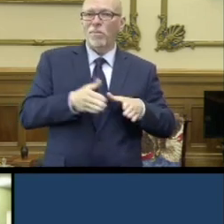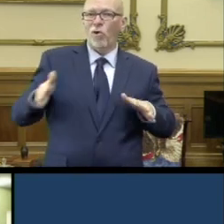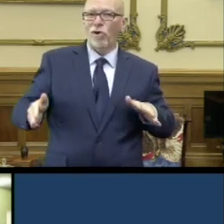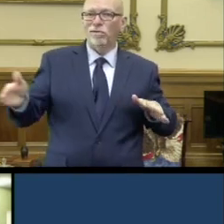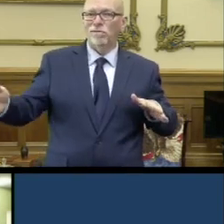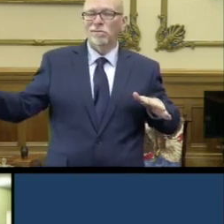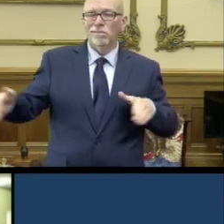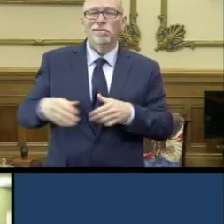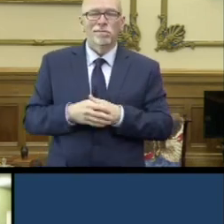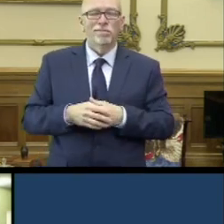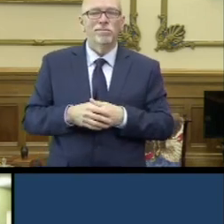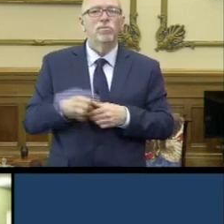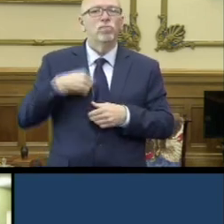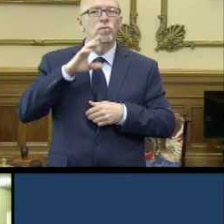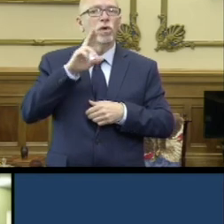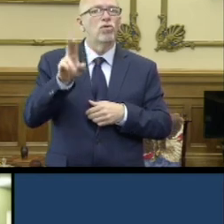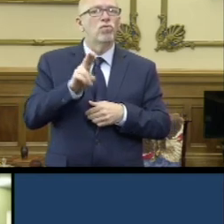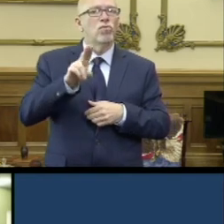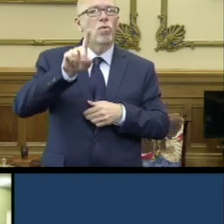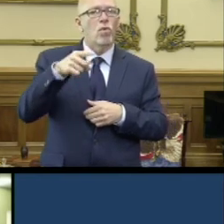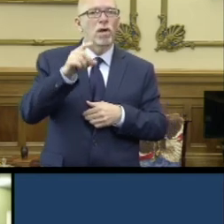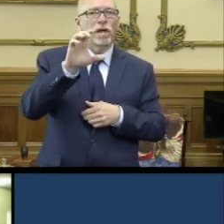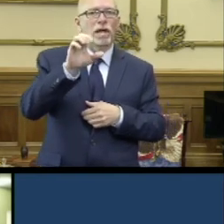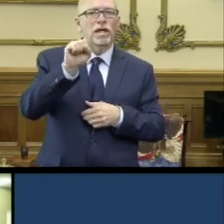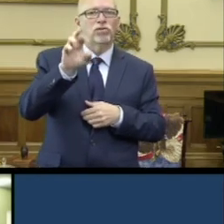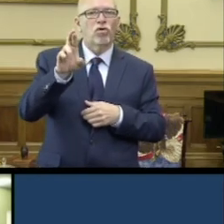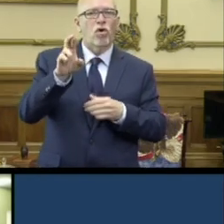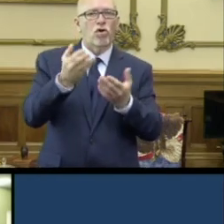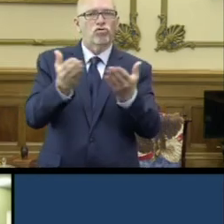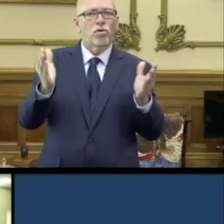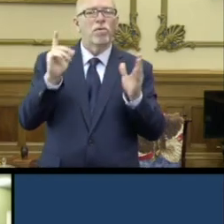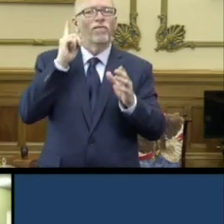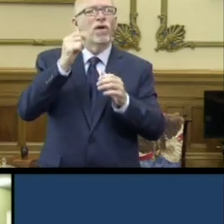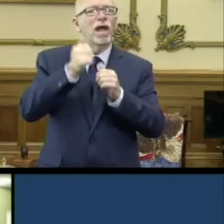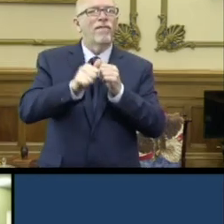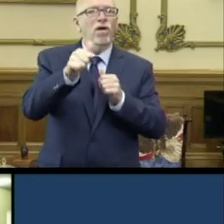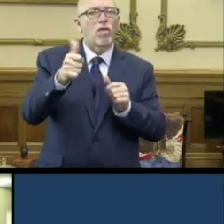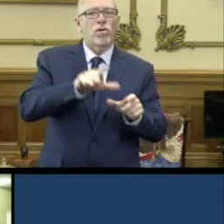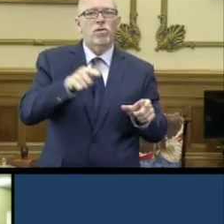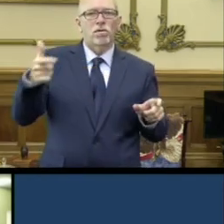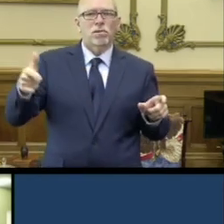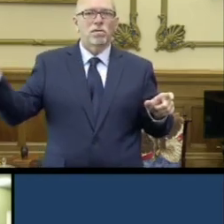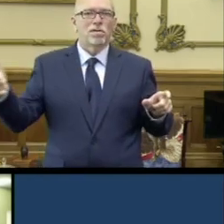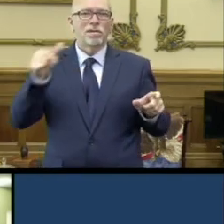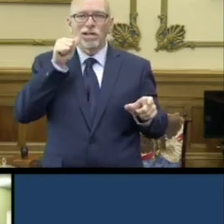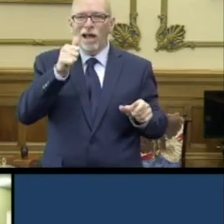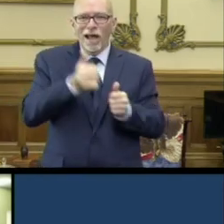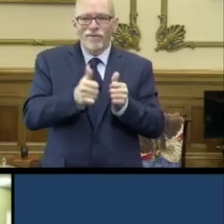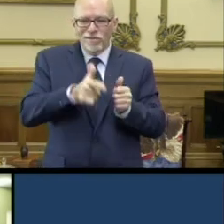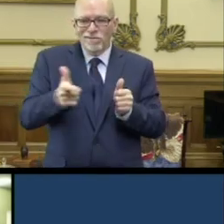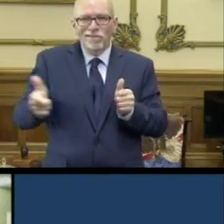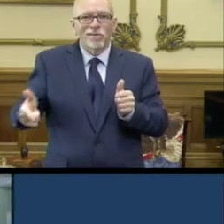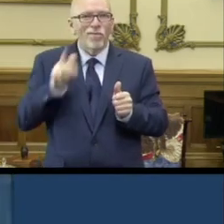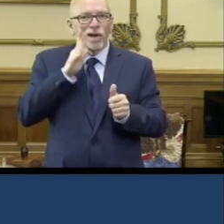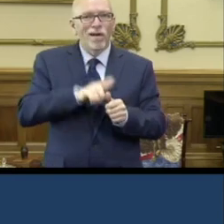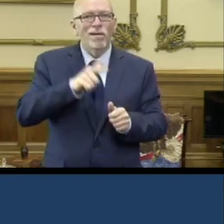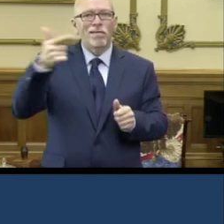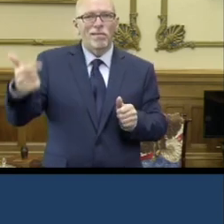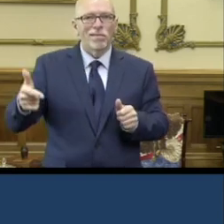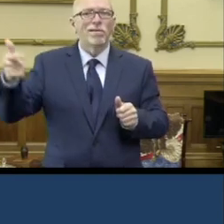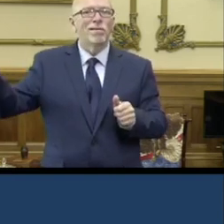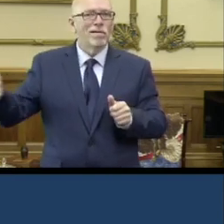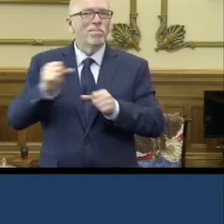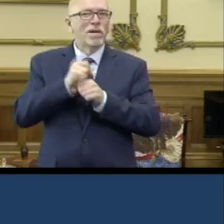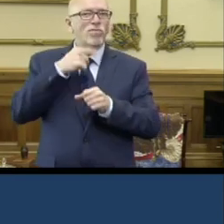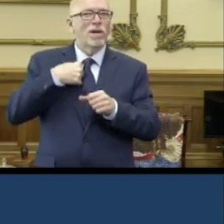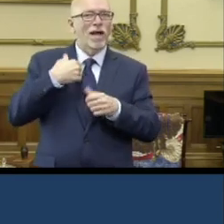We will only be utilizing CSR terminals at every other terminal so that we can have social distancing between our